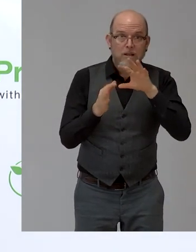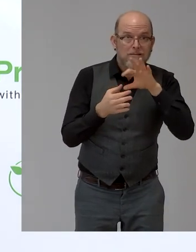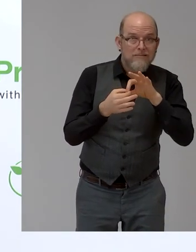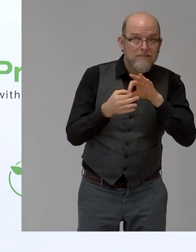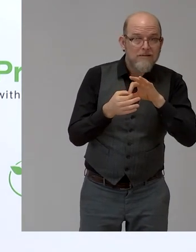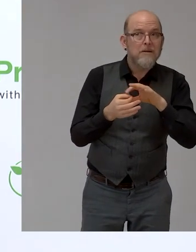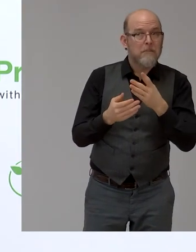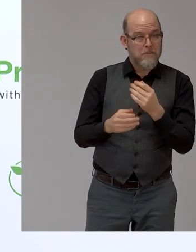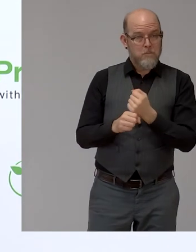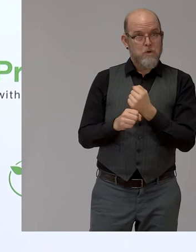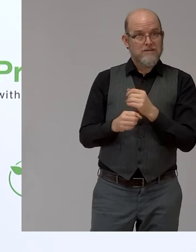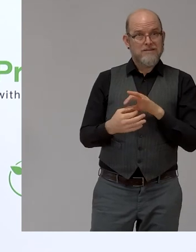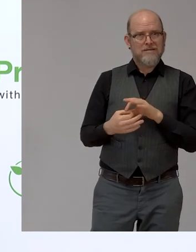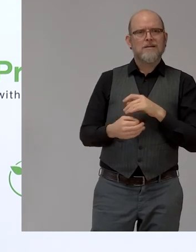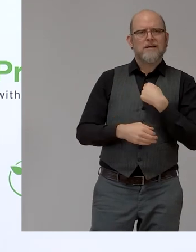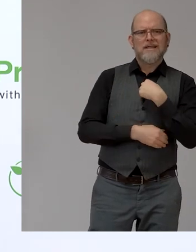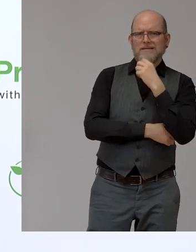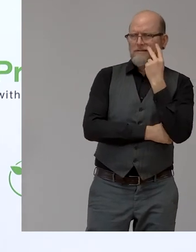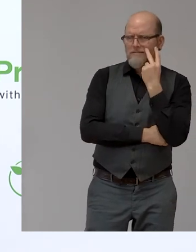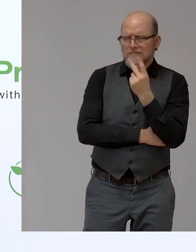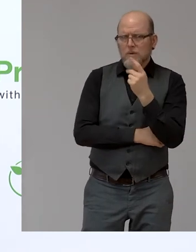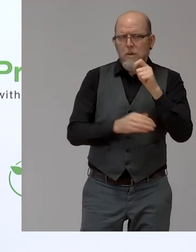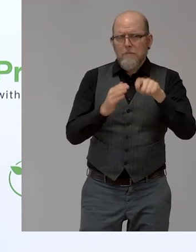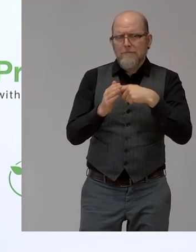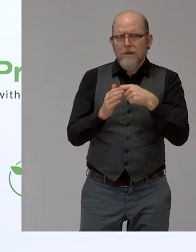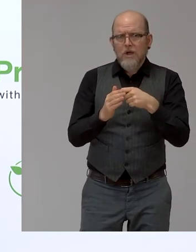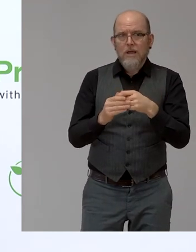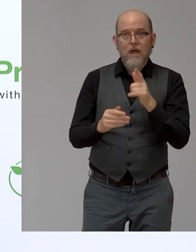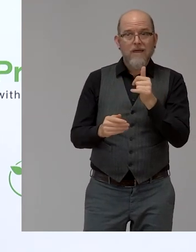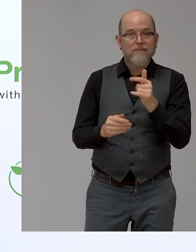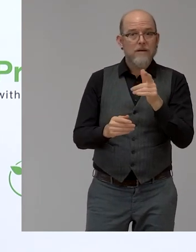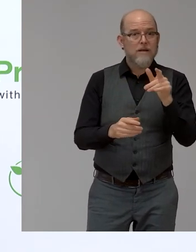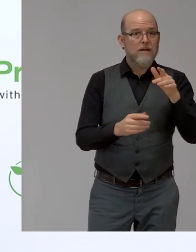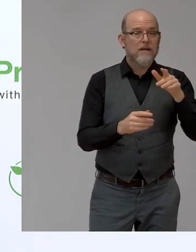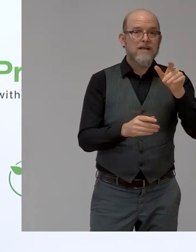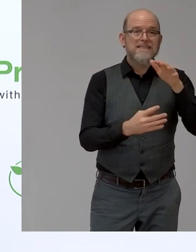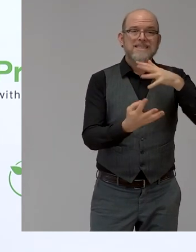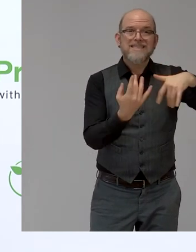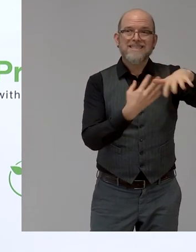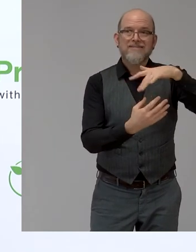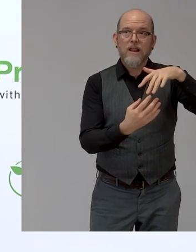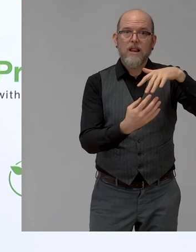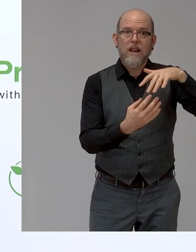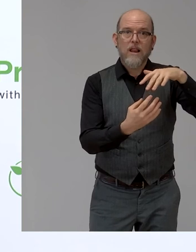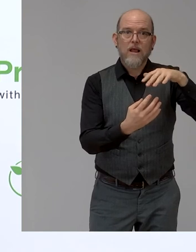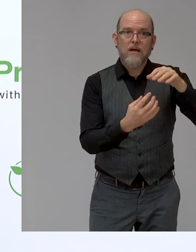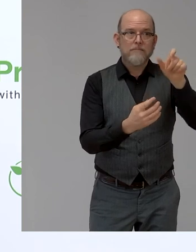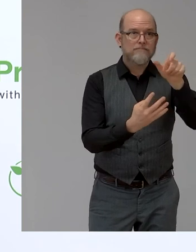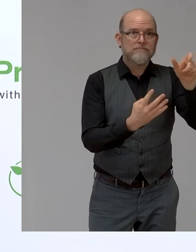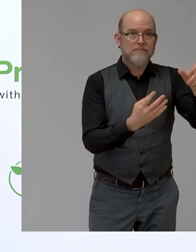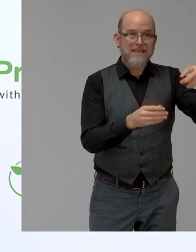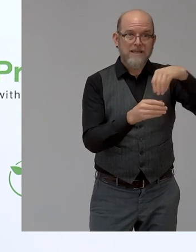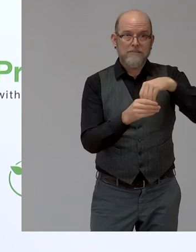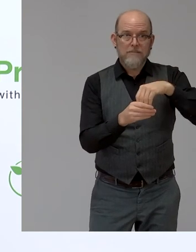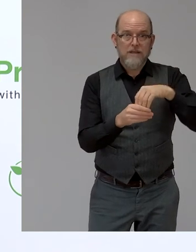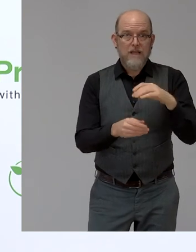been asking for projects from civil society, from businesses and from the ICT sector. So for the first time we had